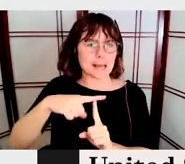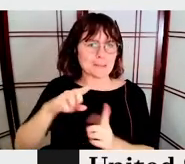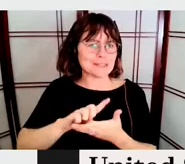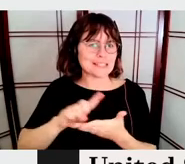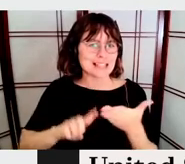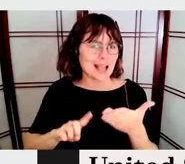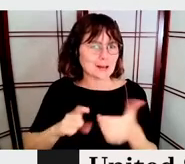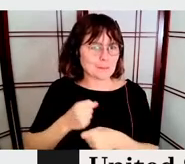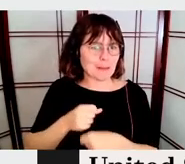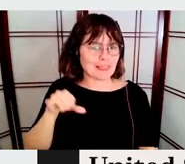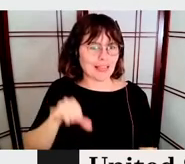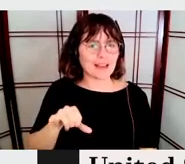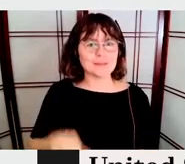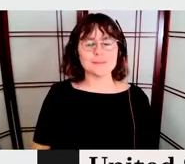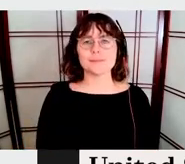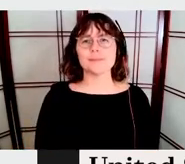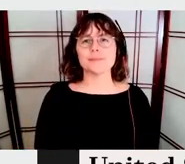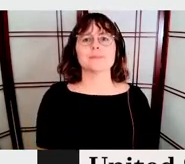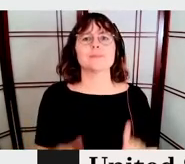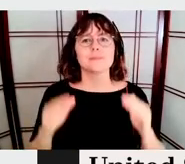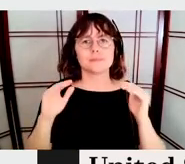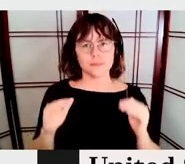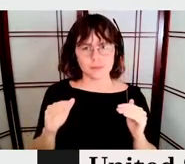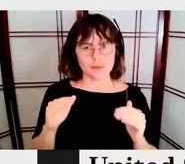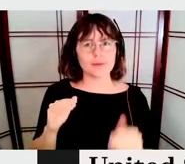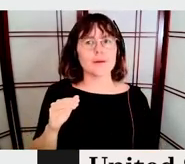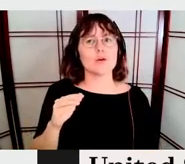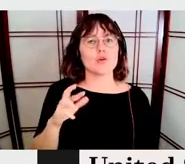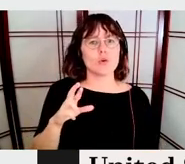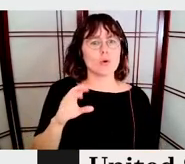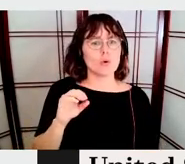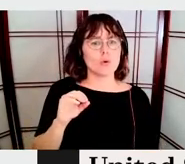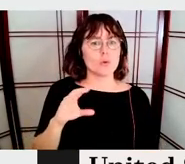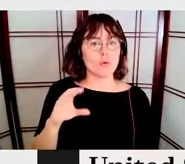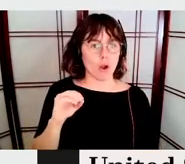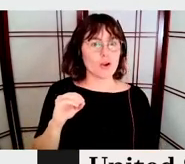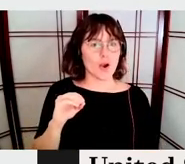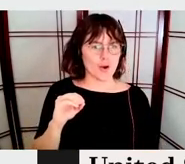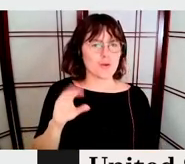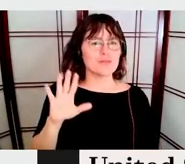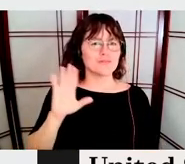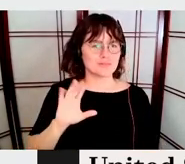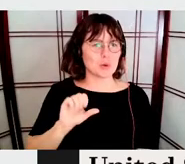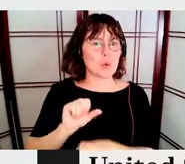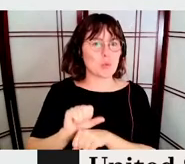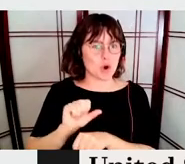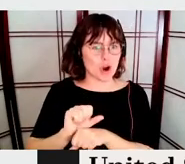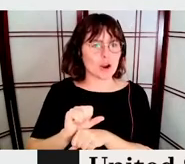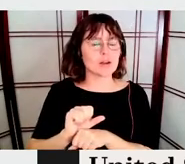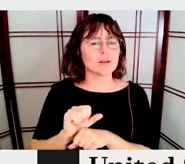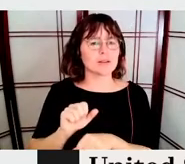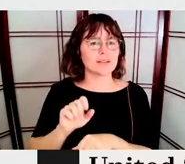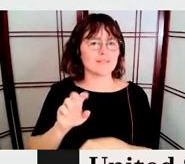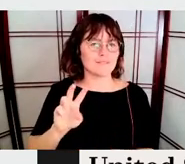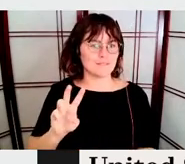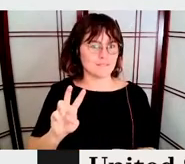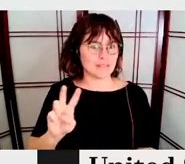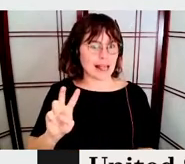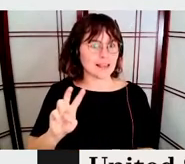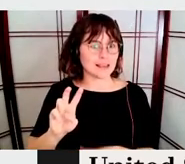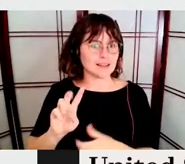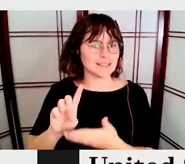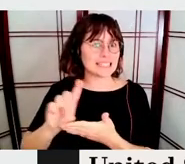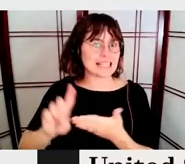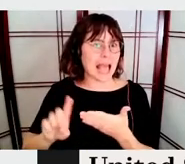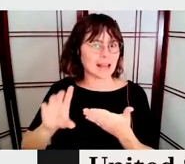And Rocco, Rocco Piscatello, uh, a former employee of, of, of, of, of, of Vignelli design. Took a, a, a